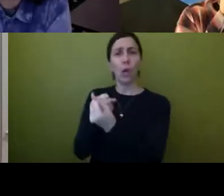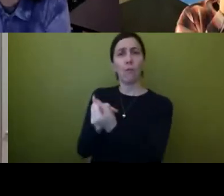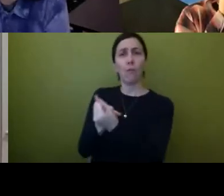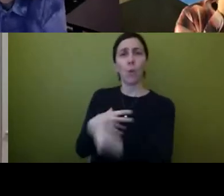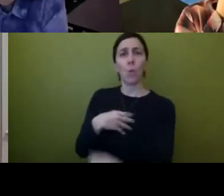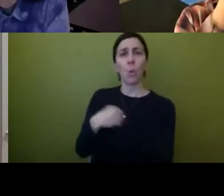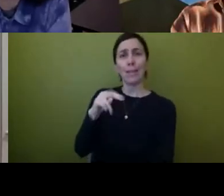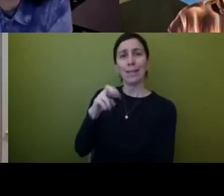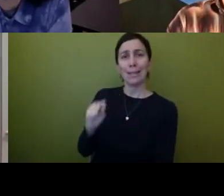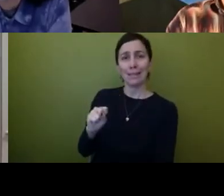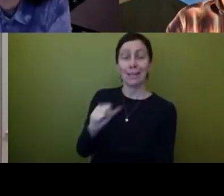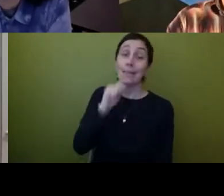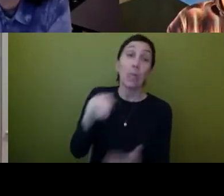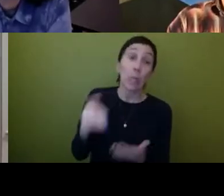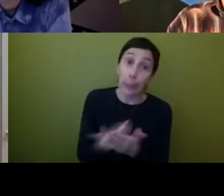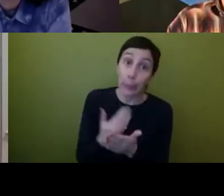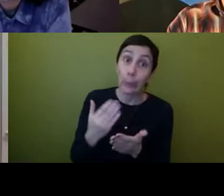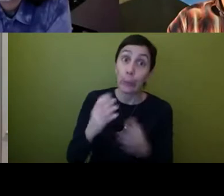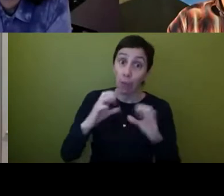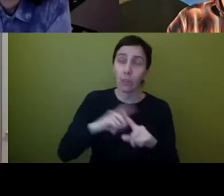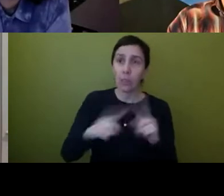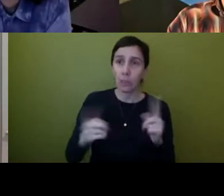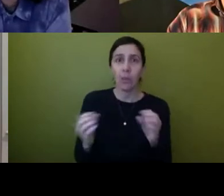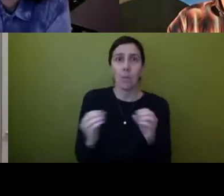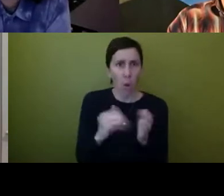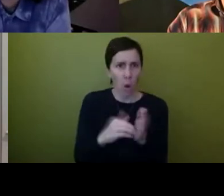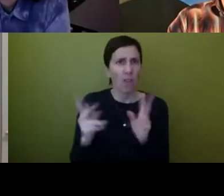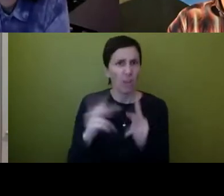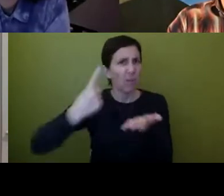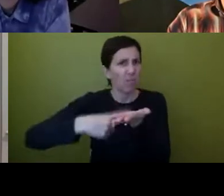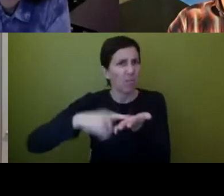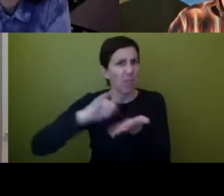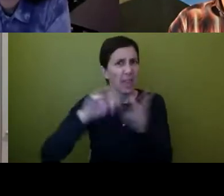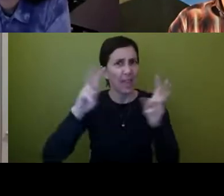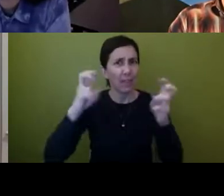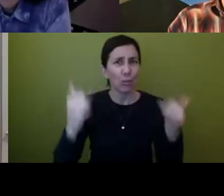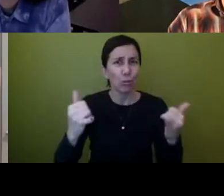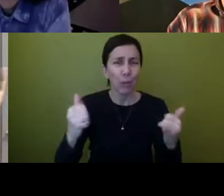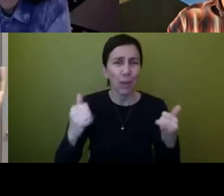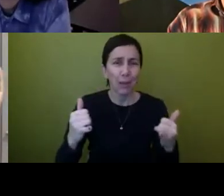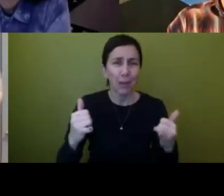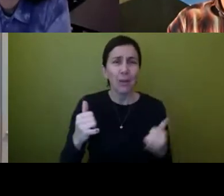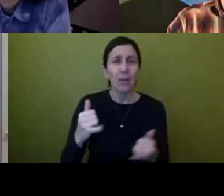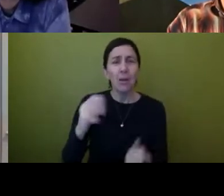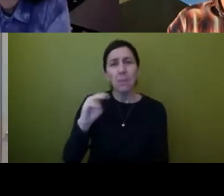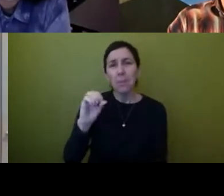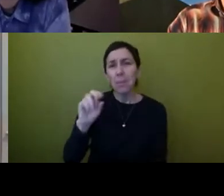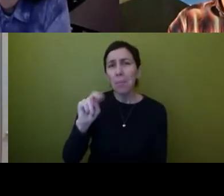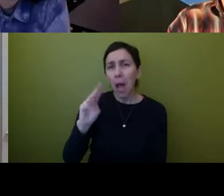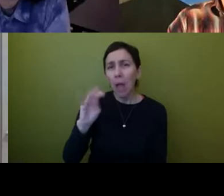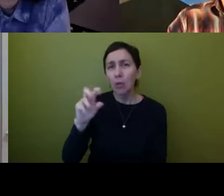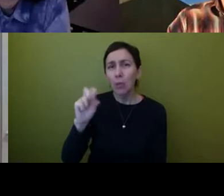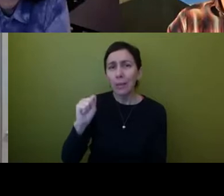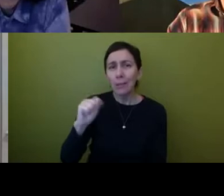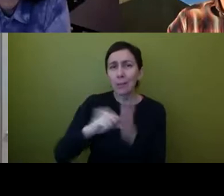one but it's certainly become more mainstream than ever um and i think i mean does anyone have any thoughts about monuments and the conversation around that